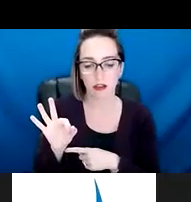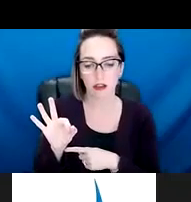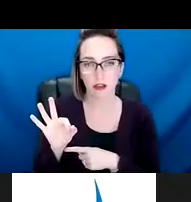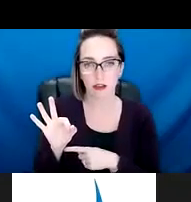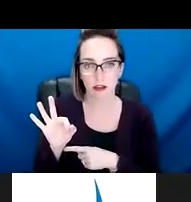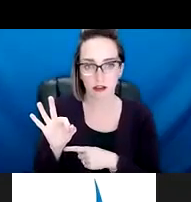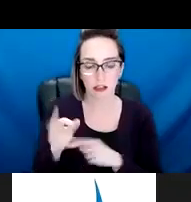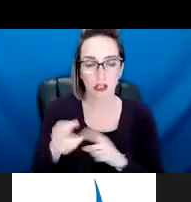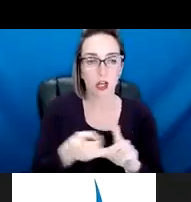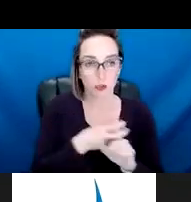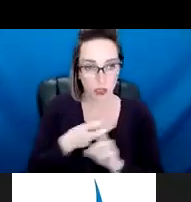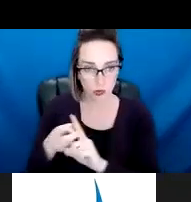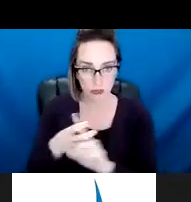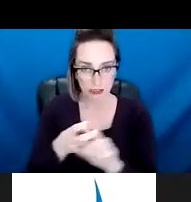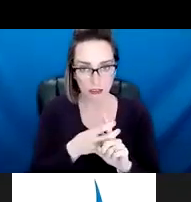recruits that we had